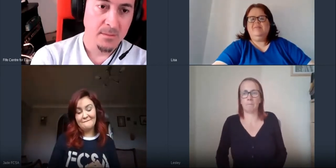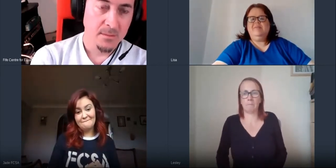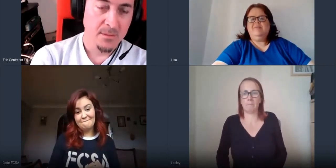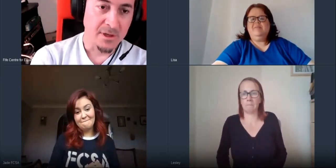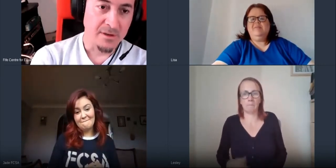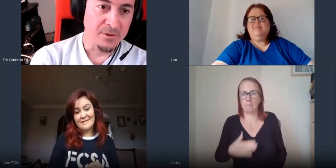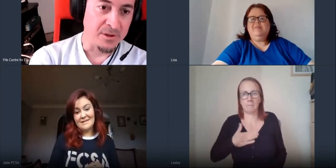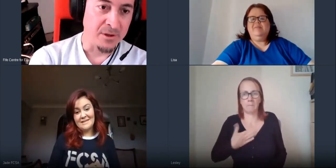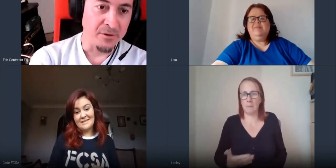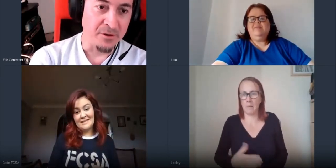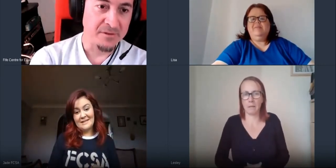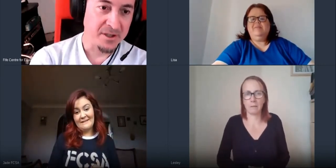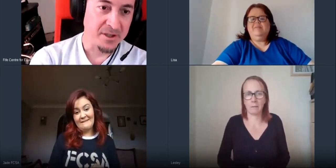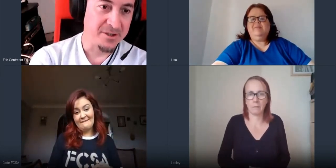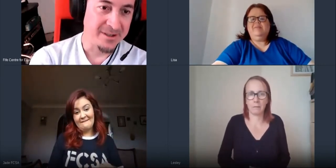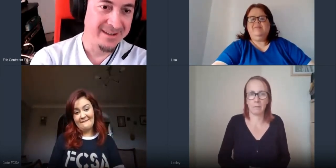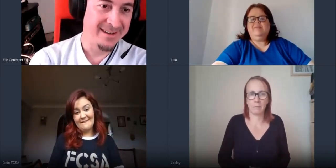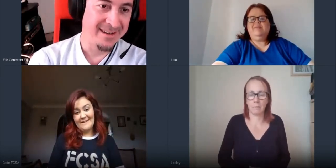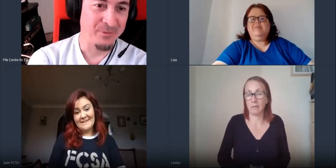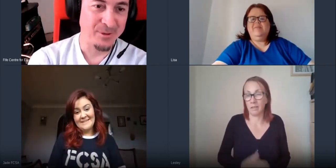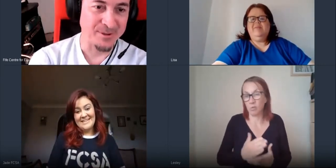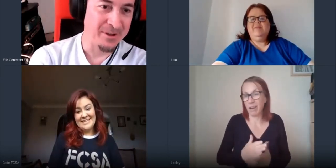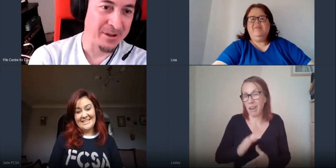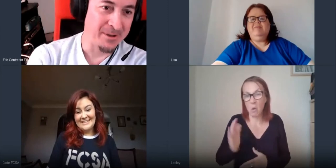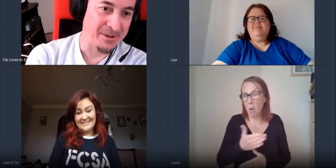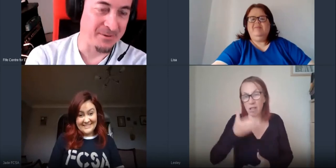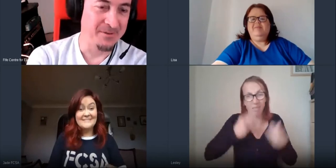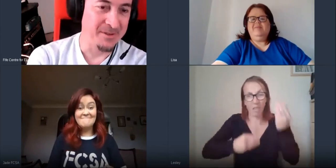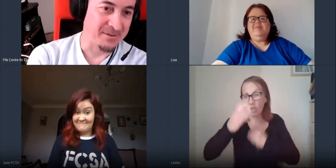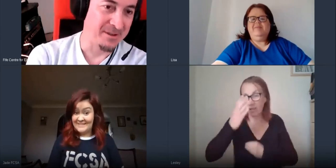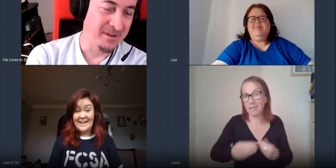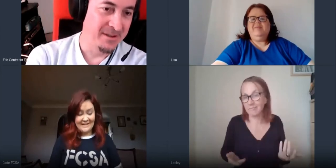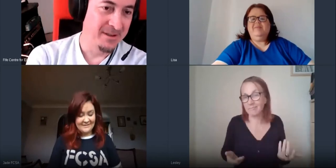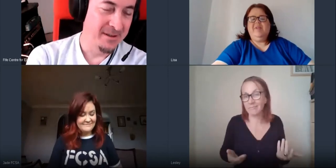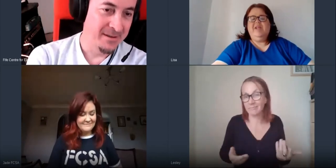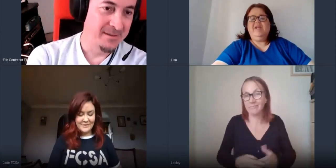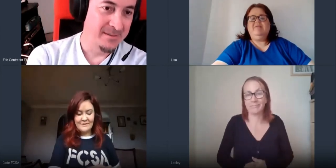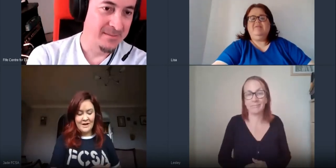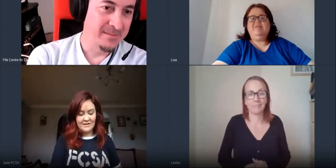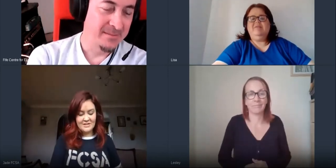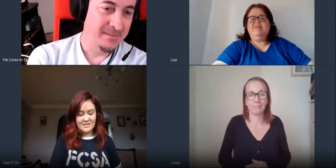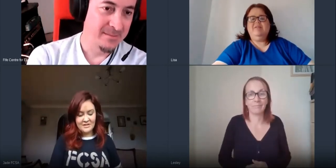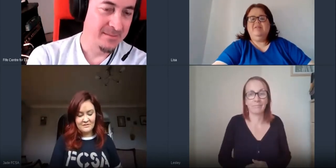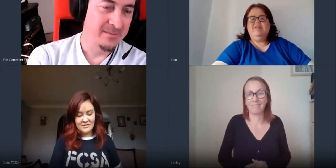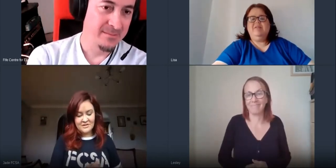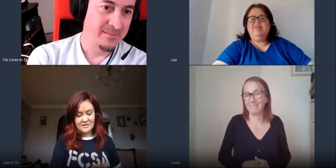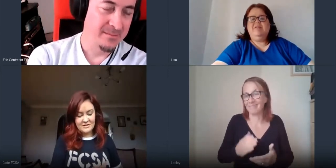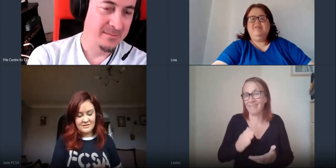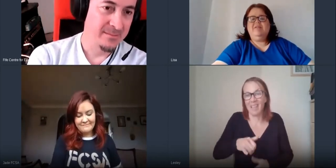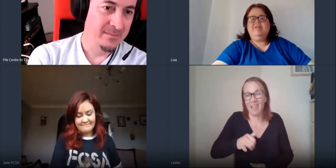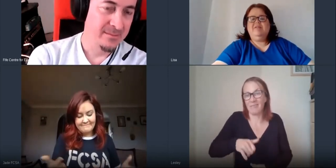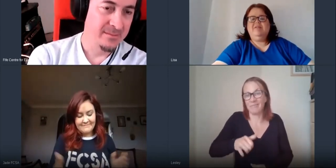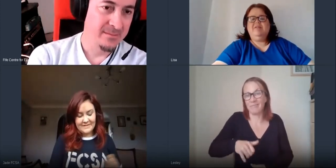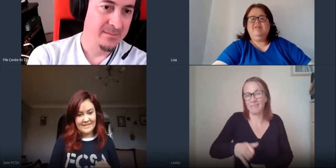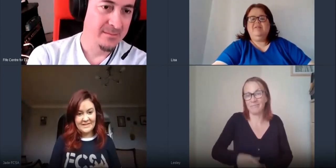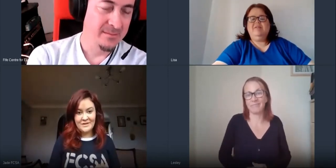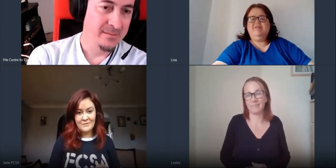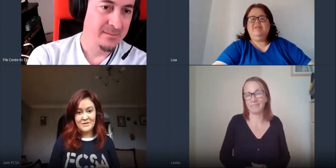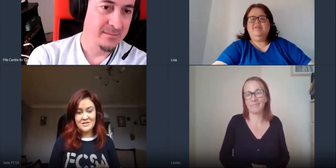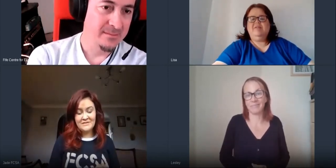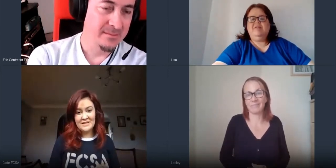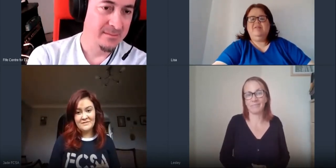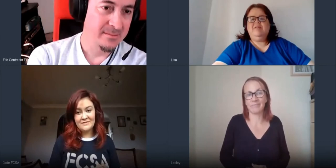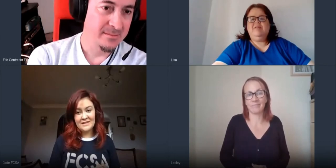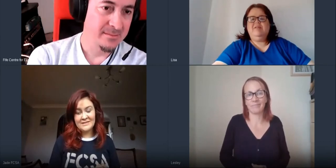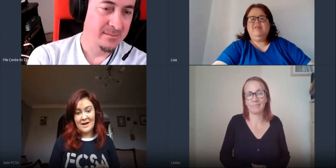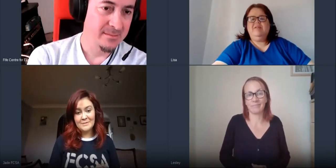everyone's in the learning stage everyone's learning about how to do this really yeah pretty much you know there's we just